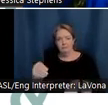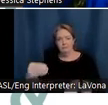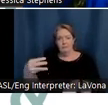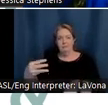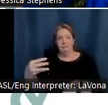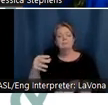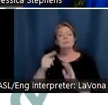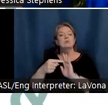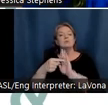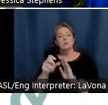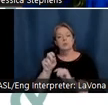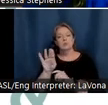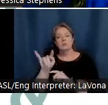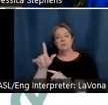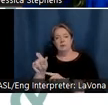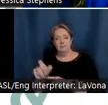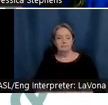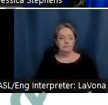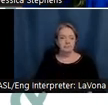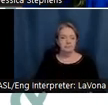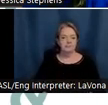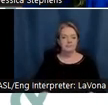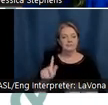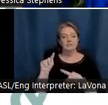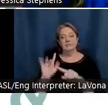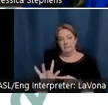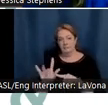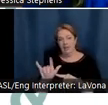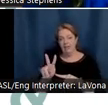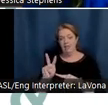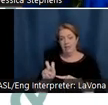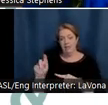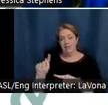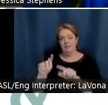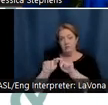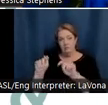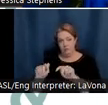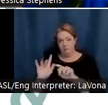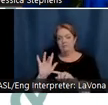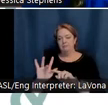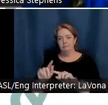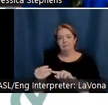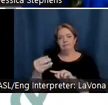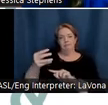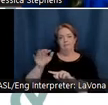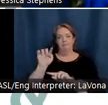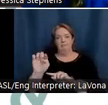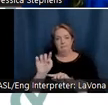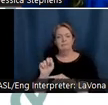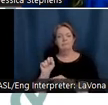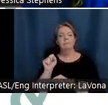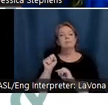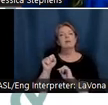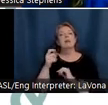then selecting Show Subtitle. So, Live Transcript, Show Subtitle. Today's event has a runtime of about